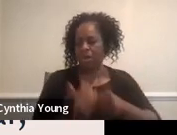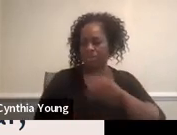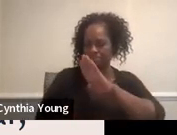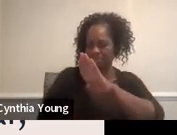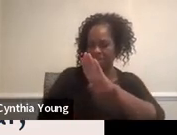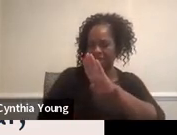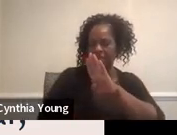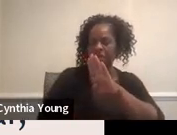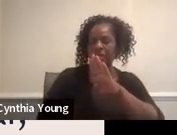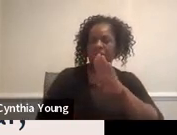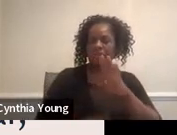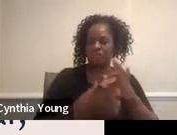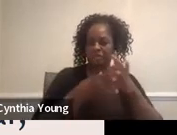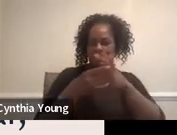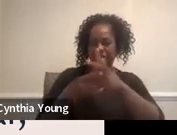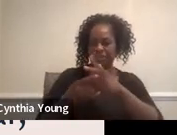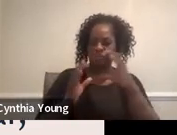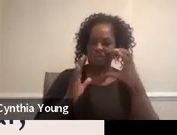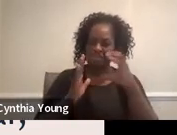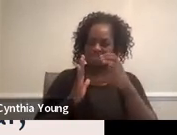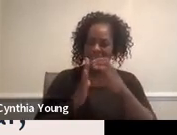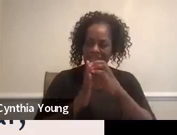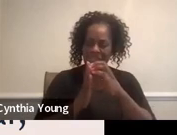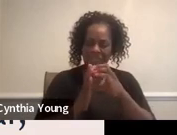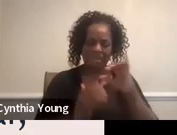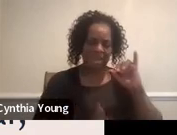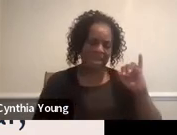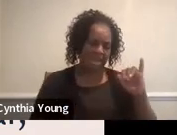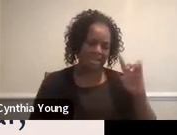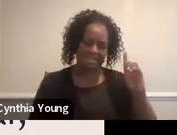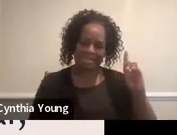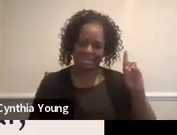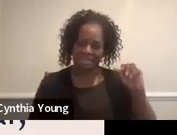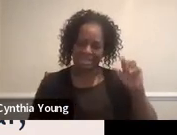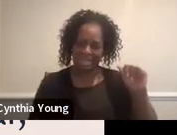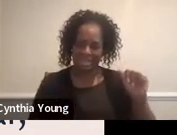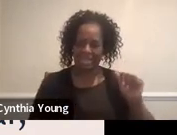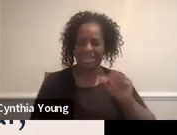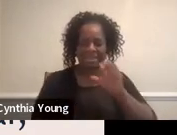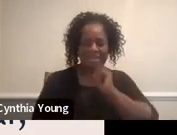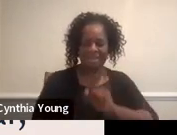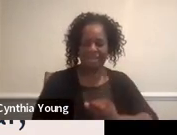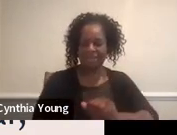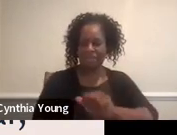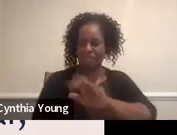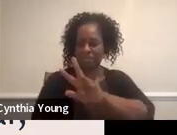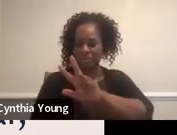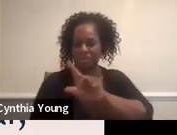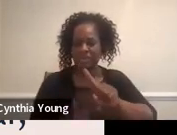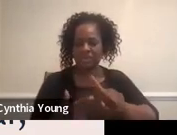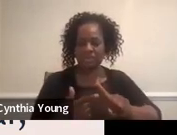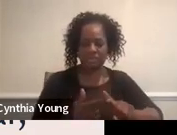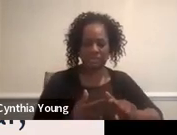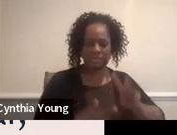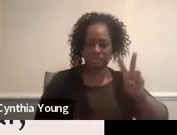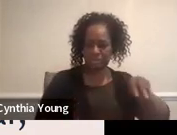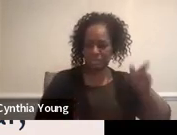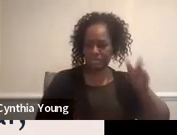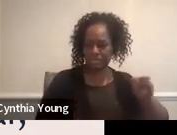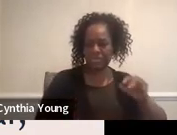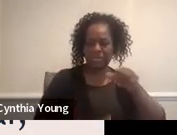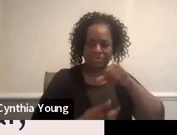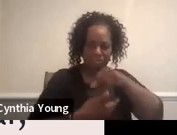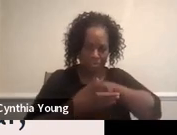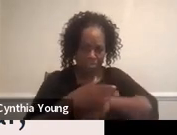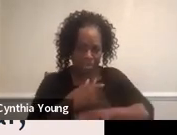to the section of IDEA that serves students age 3 to 22. And Part C is for birth to 2.